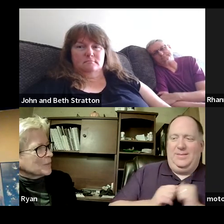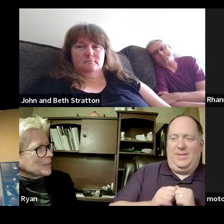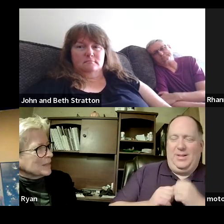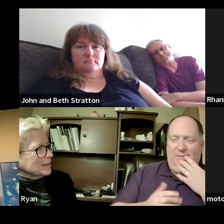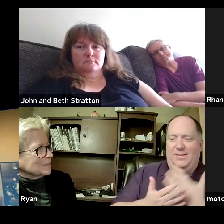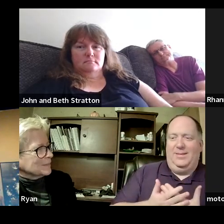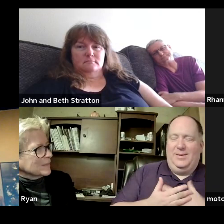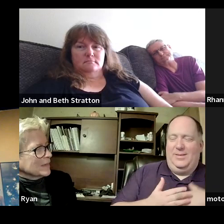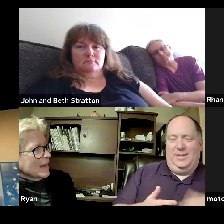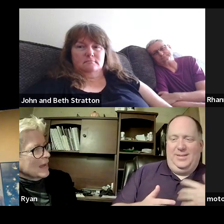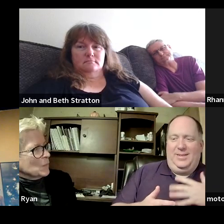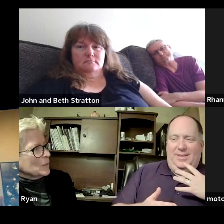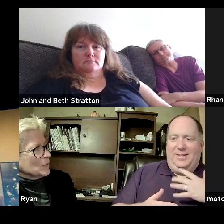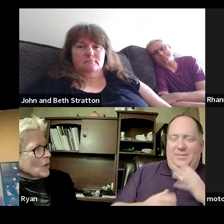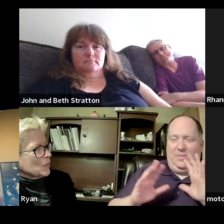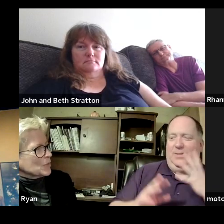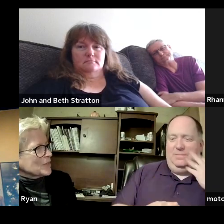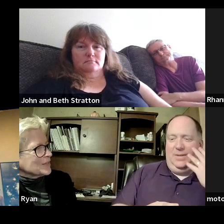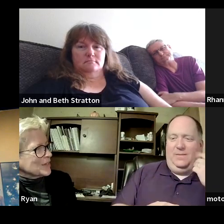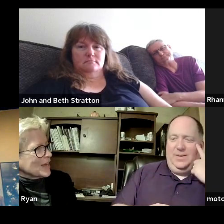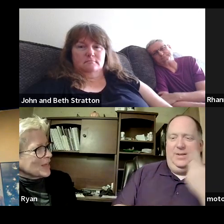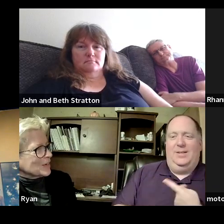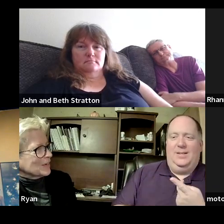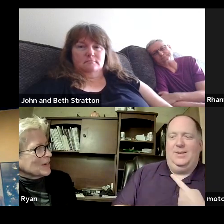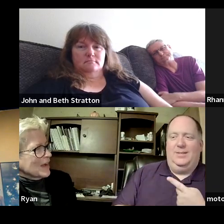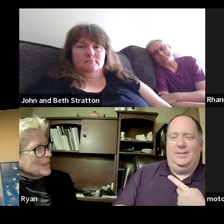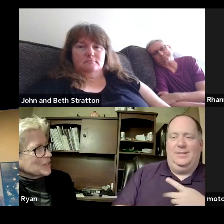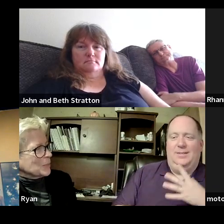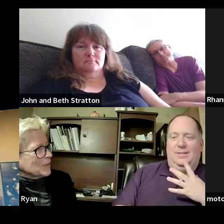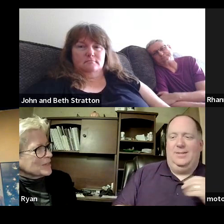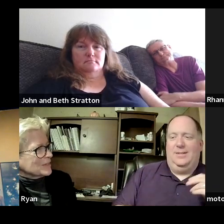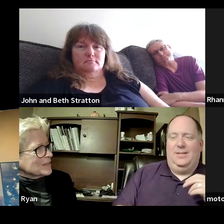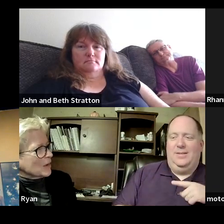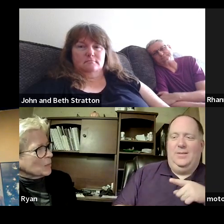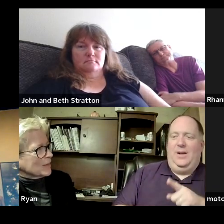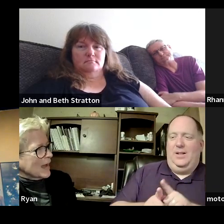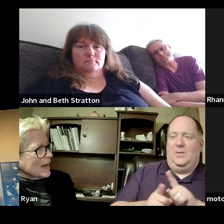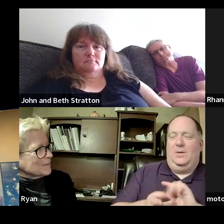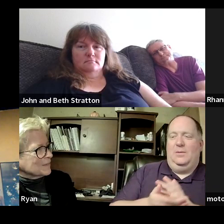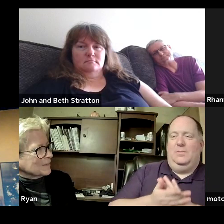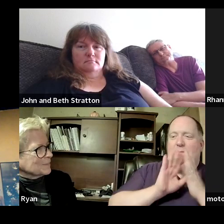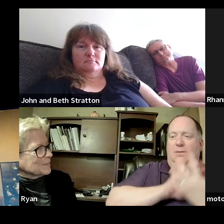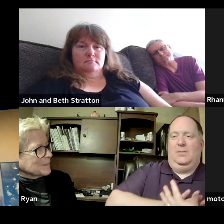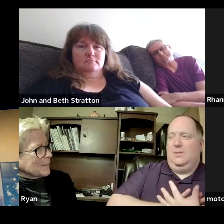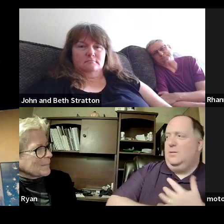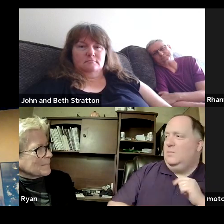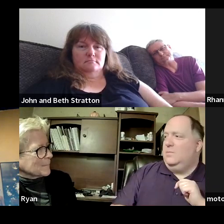as well from me and we will go through this together and the experiences that would have